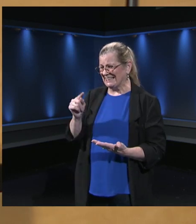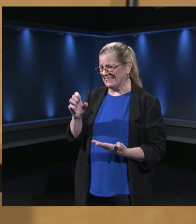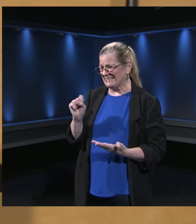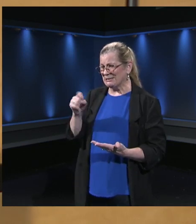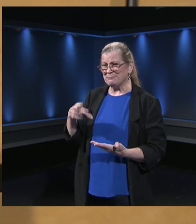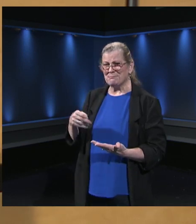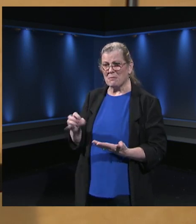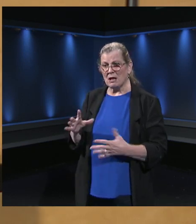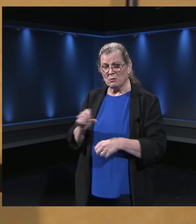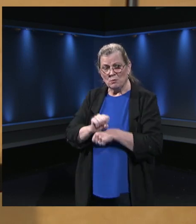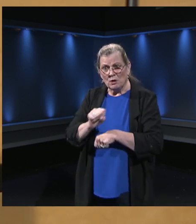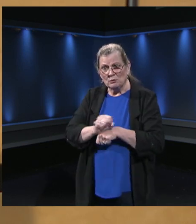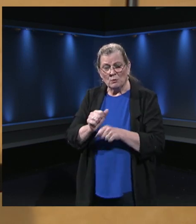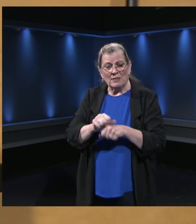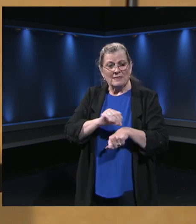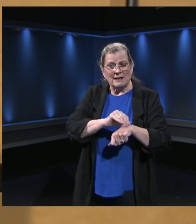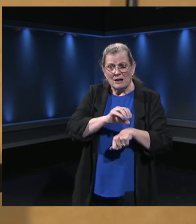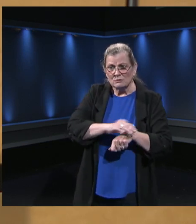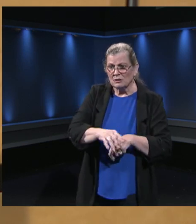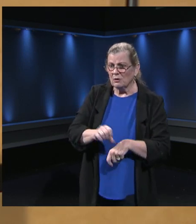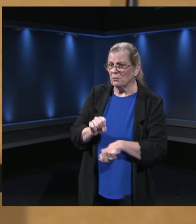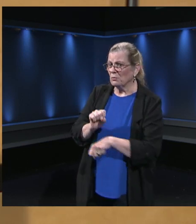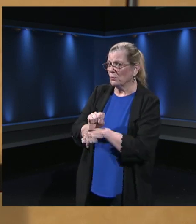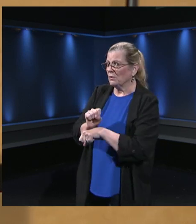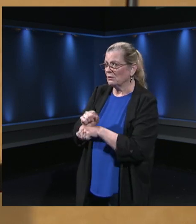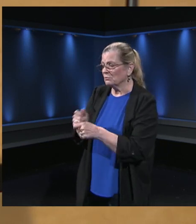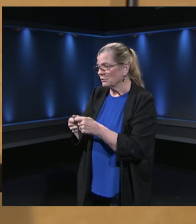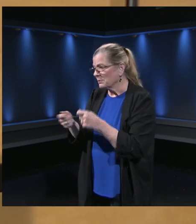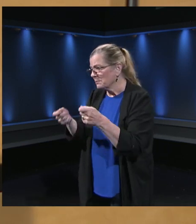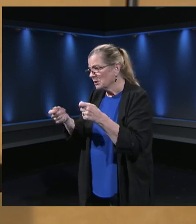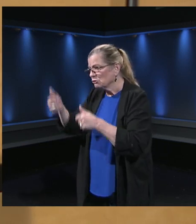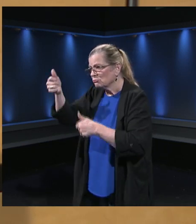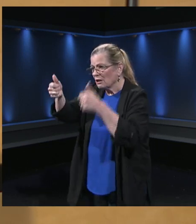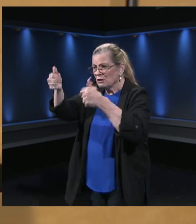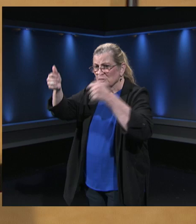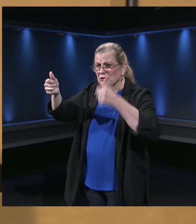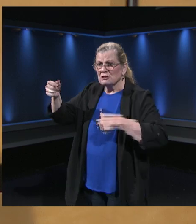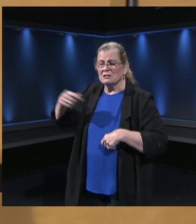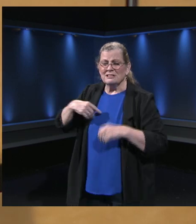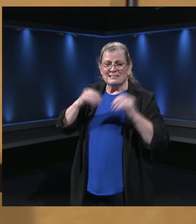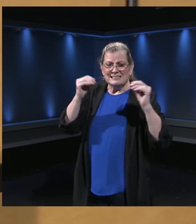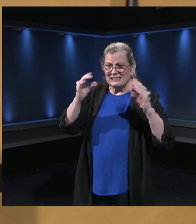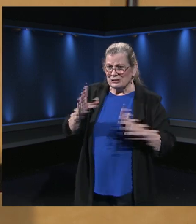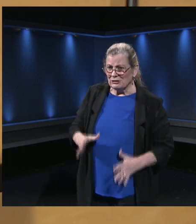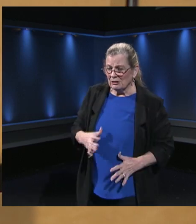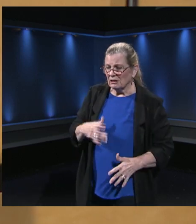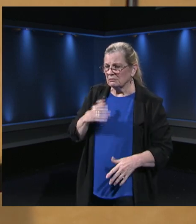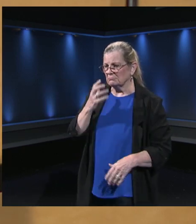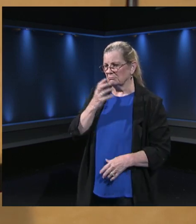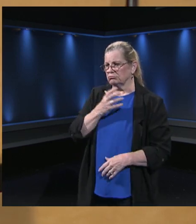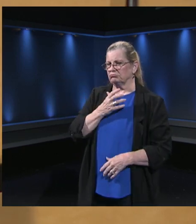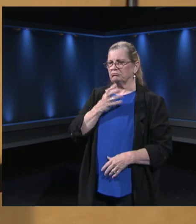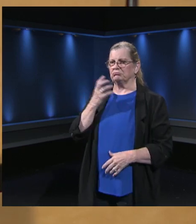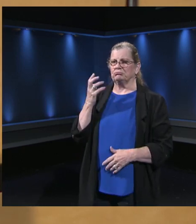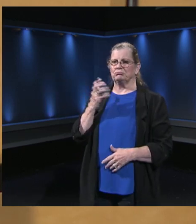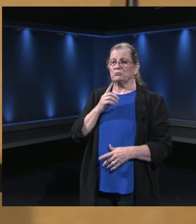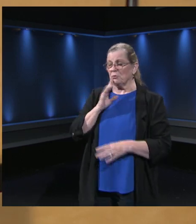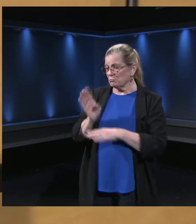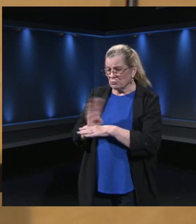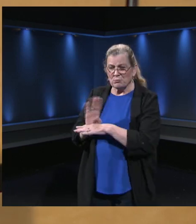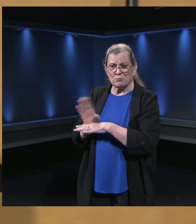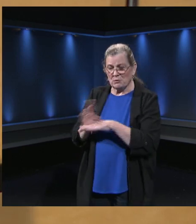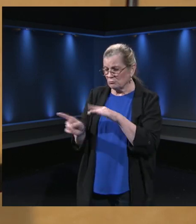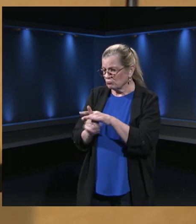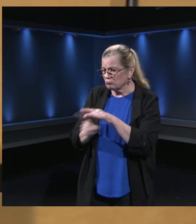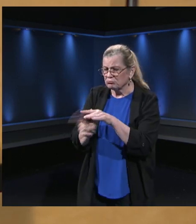working with our administrators, and our teachers. Our teachers have so much on their plates. They're showing up to help us with